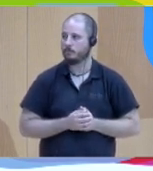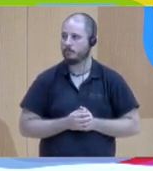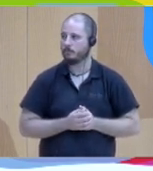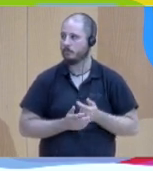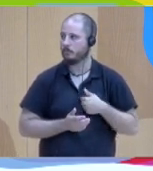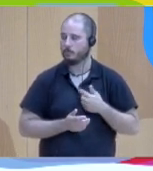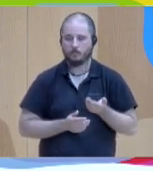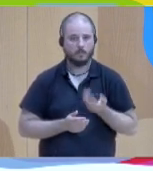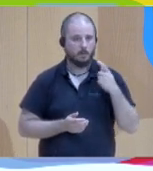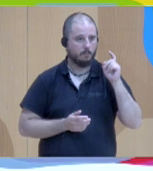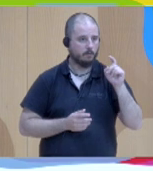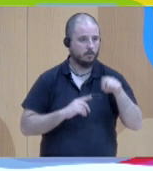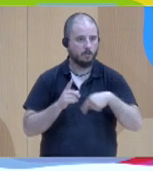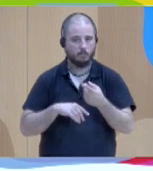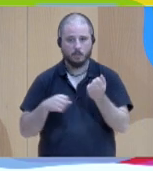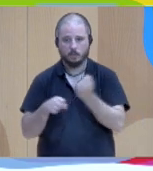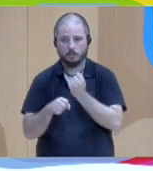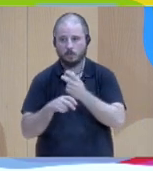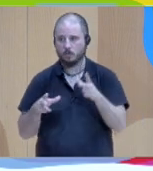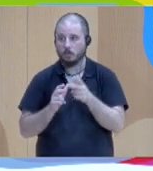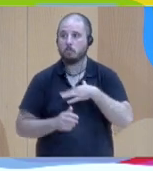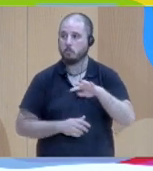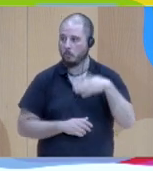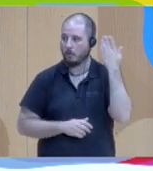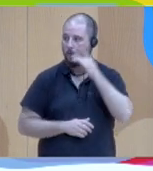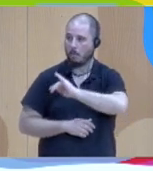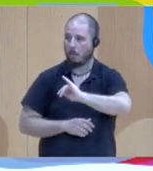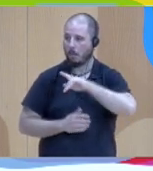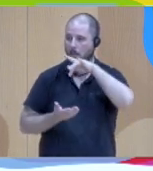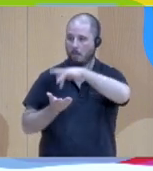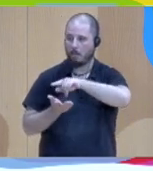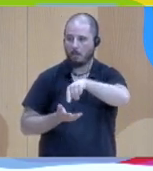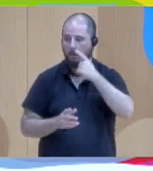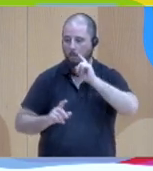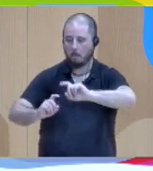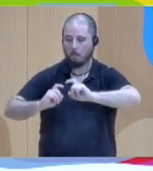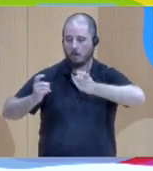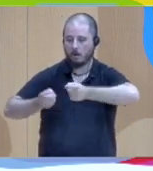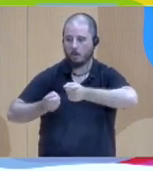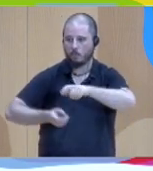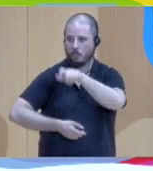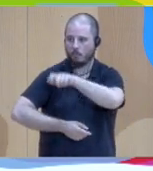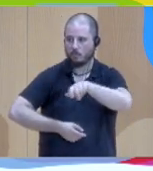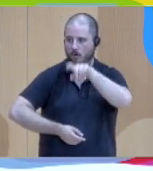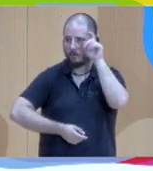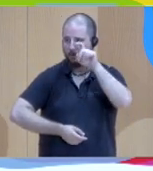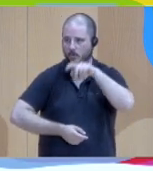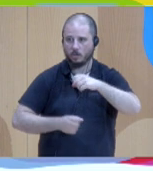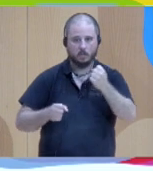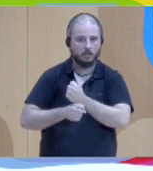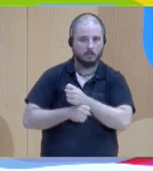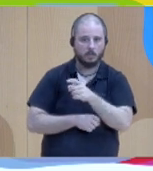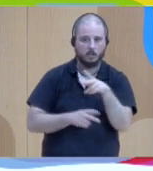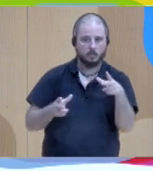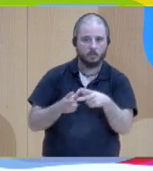meeting with the teachers and social workers and the teachers would say that social workers why don't you come to